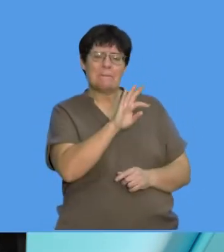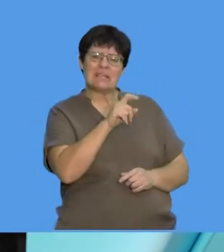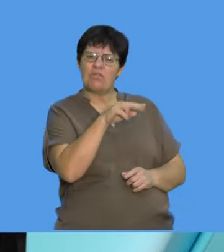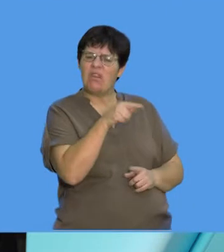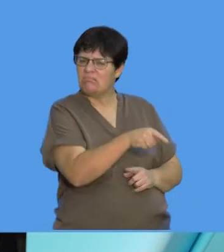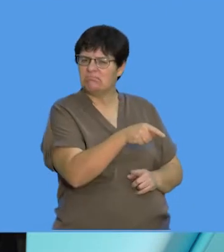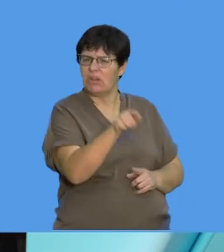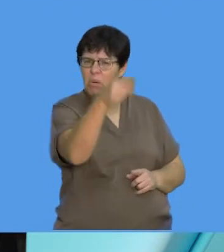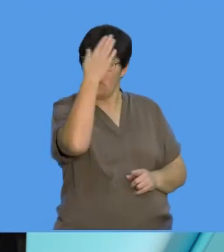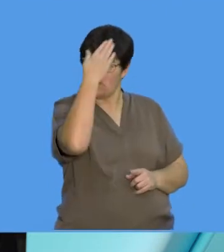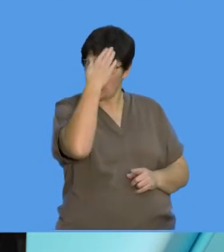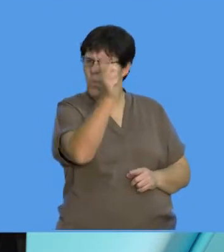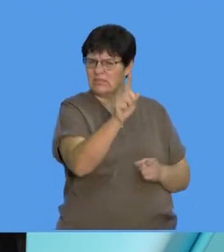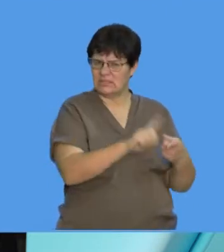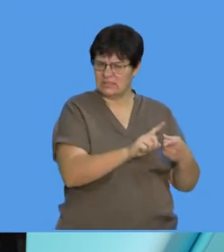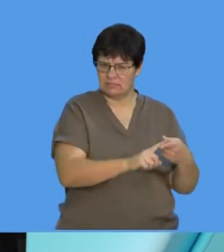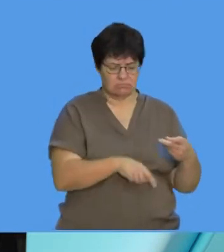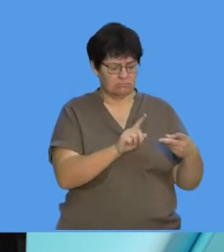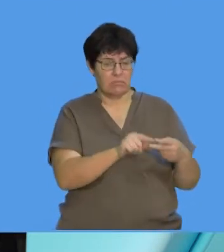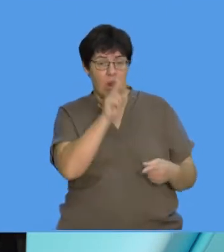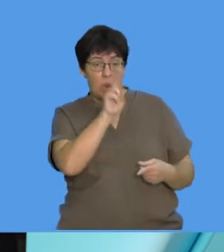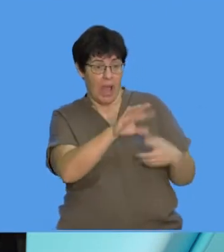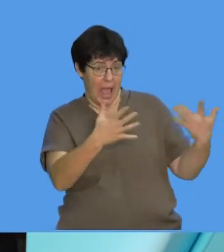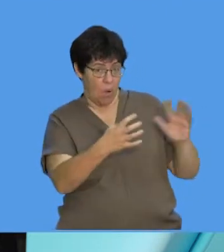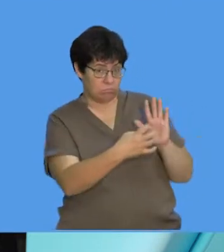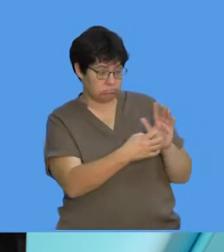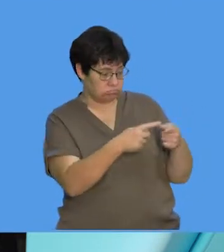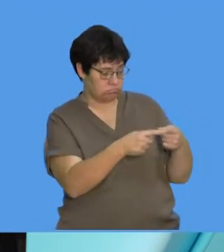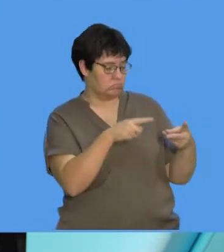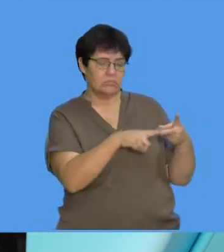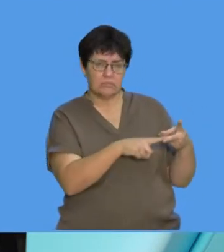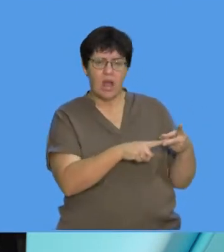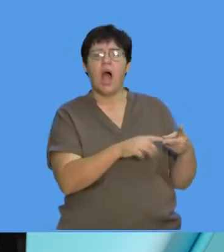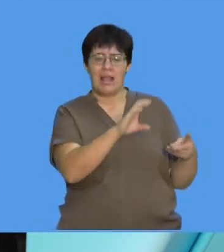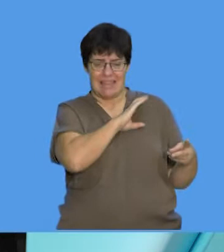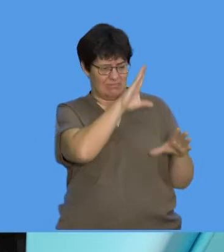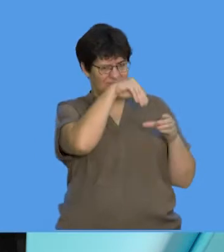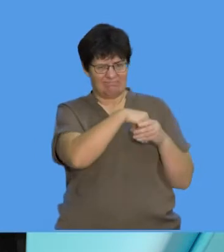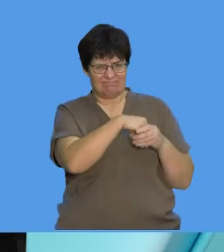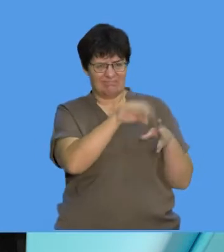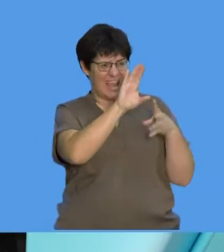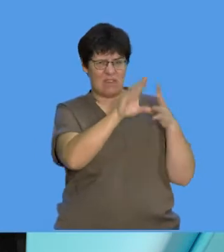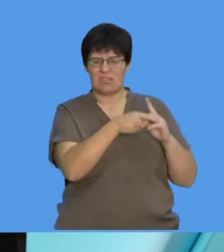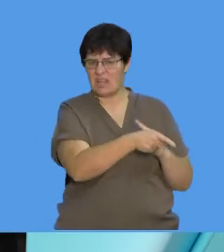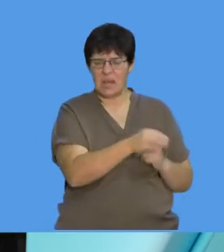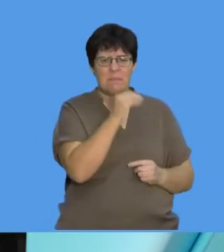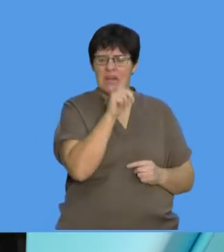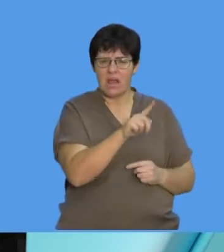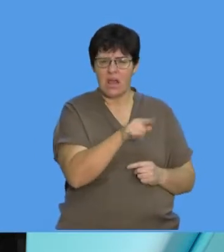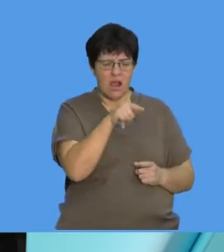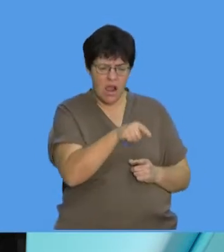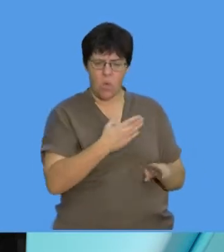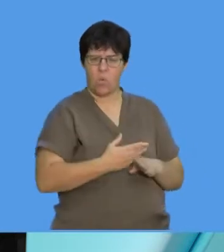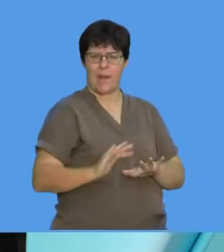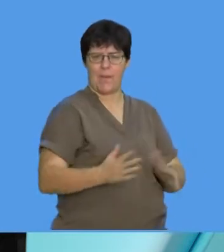must you know? You must know what they look like. You must know their characteristics. How do we mean by that? Is how